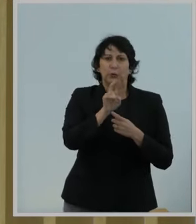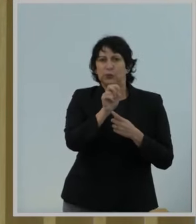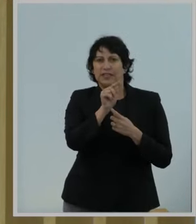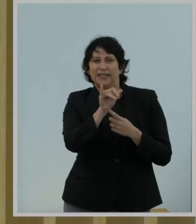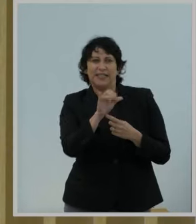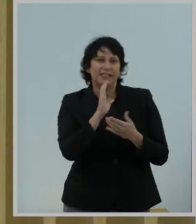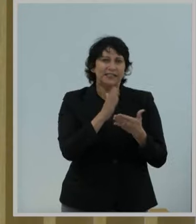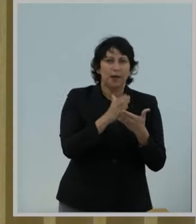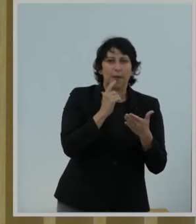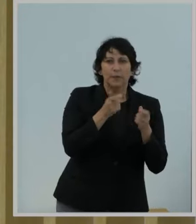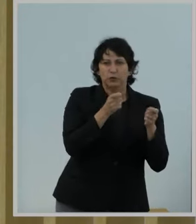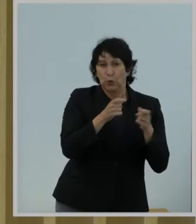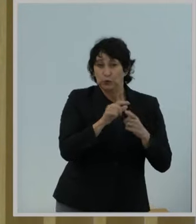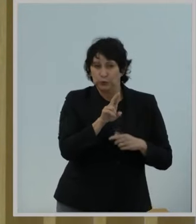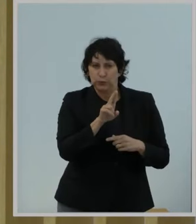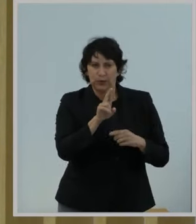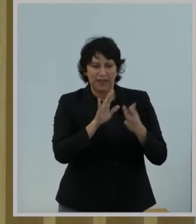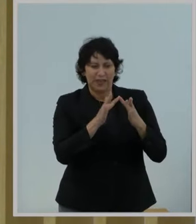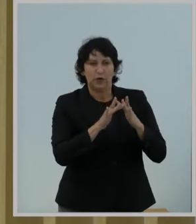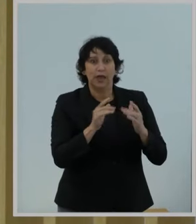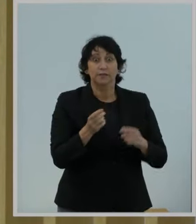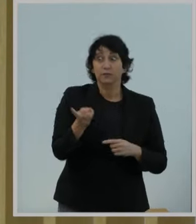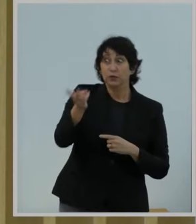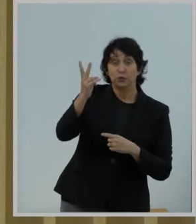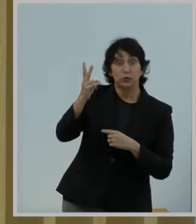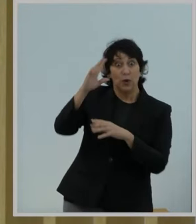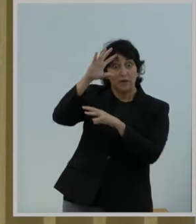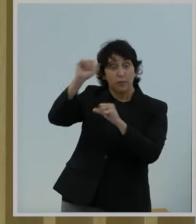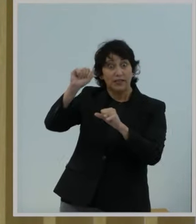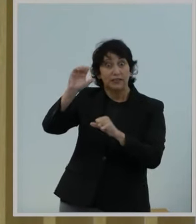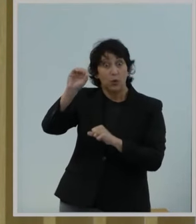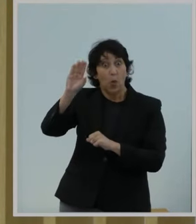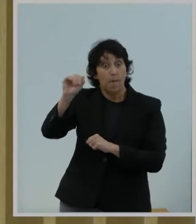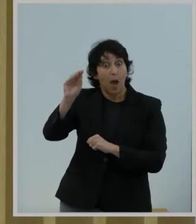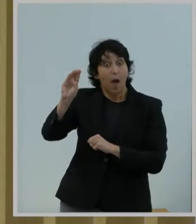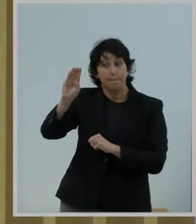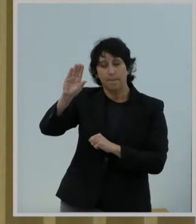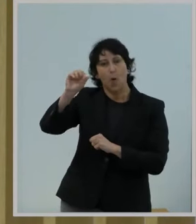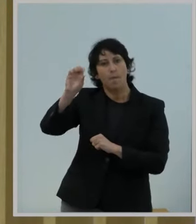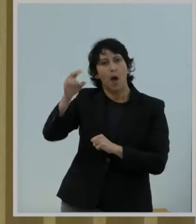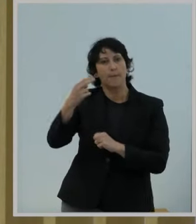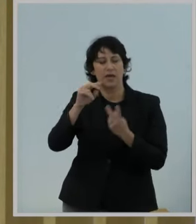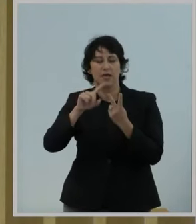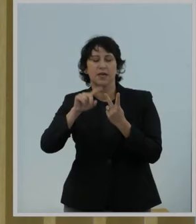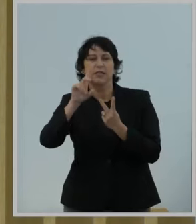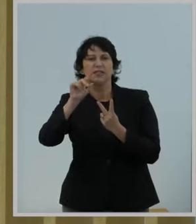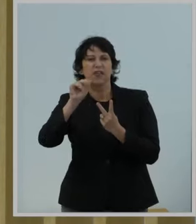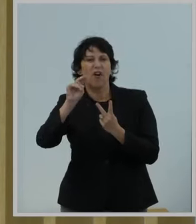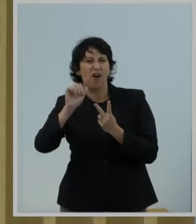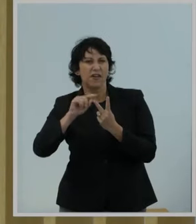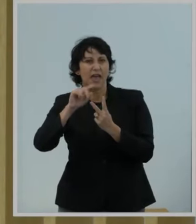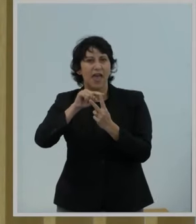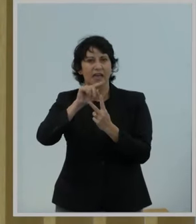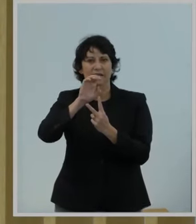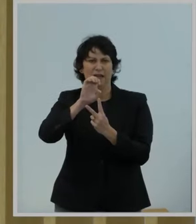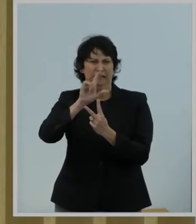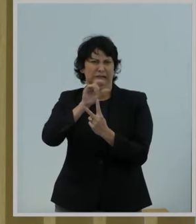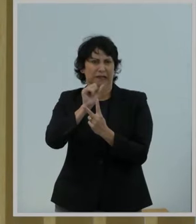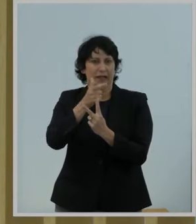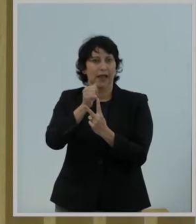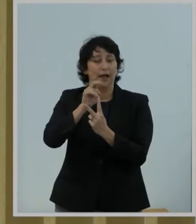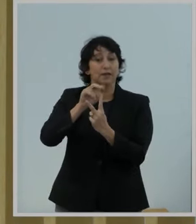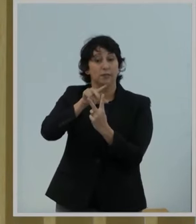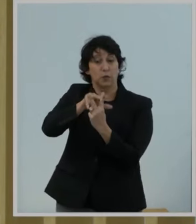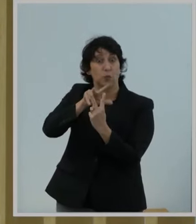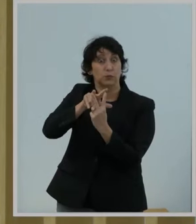controls to the Internet, two of President Obama's former Solicitors General, Don Barilli and Ian Gershengorm, published their